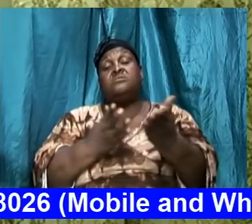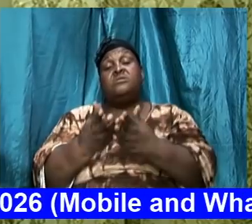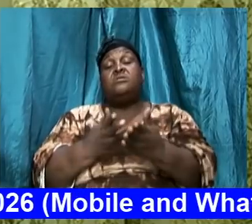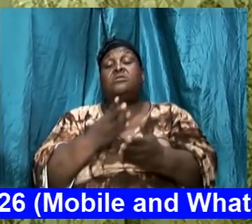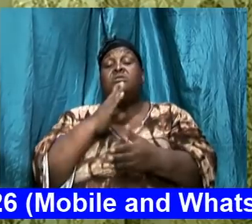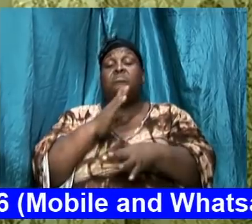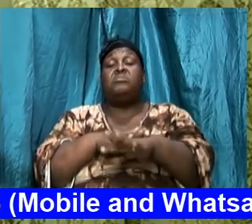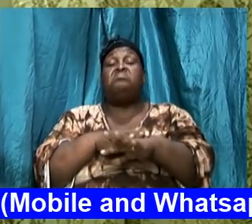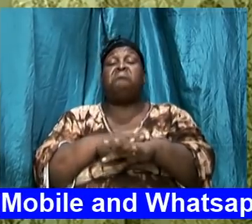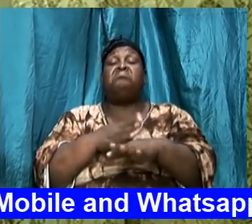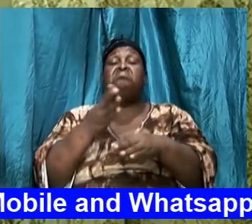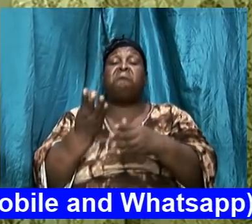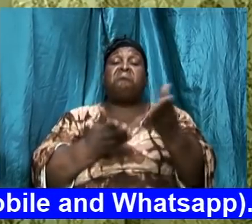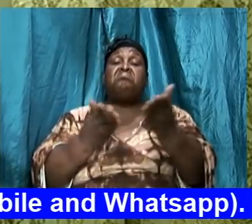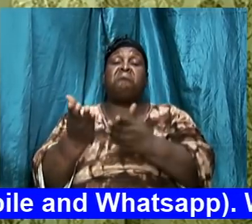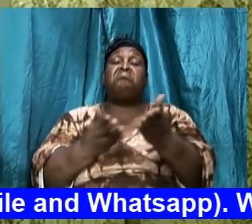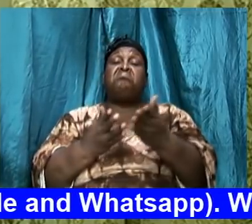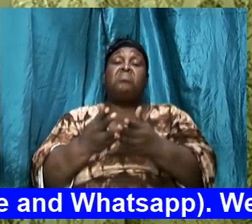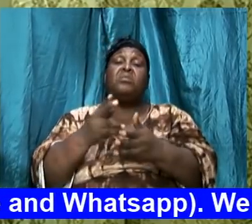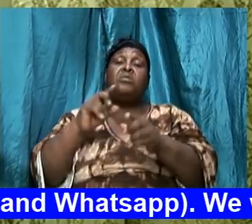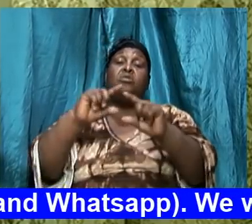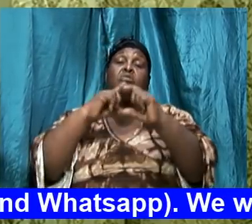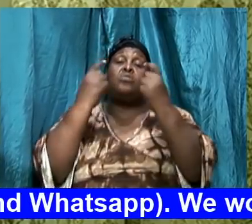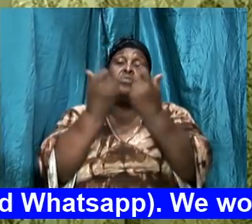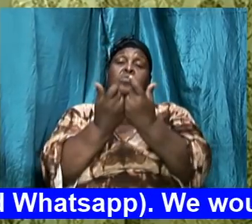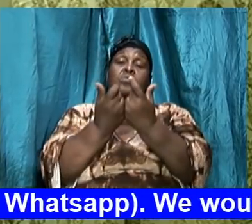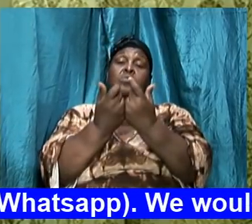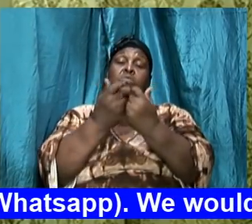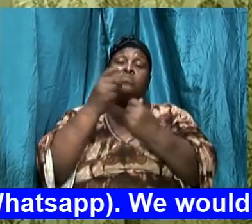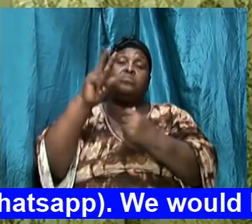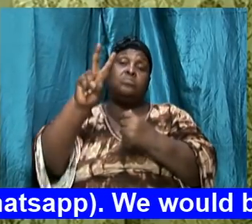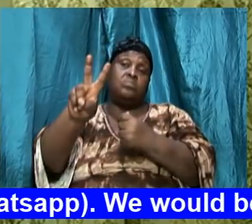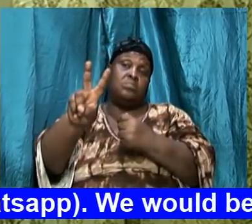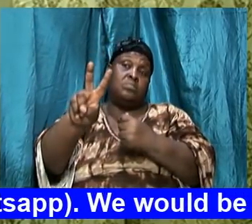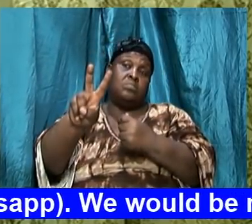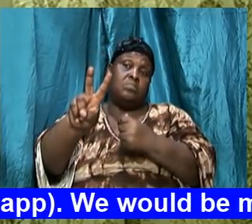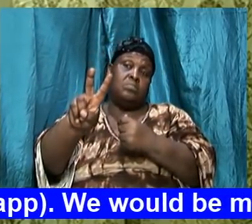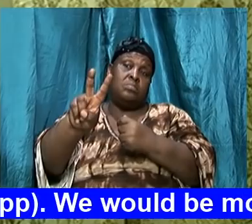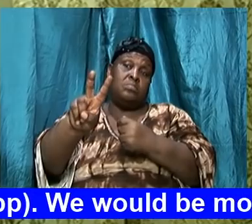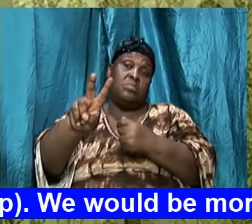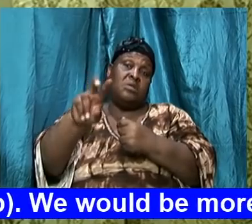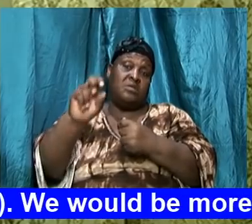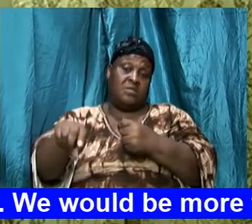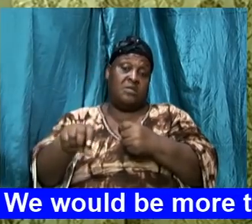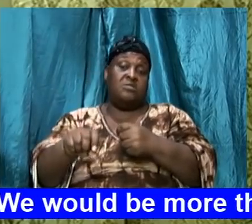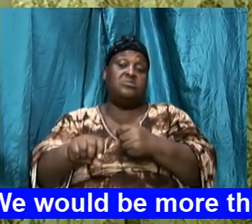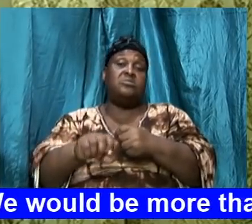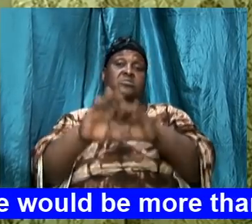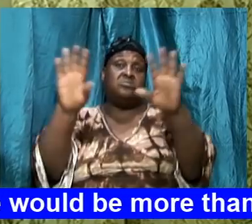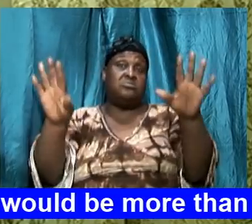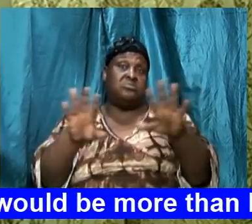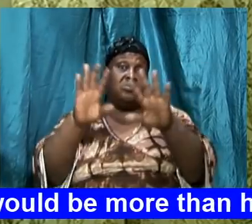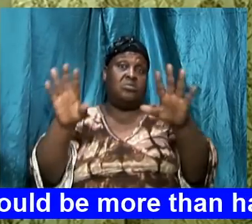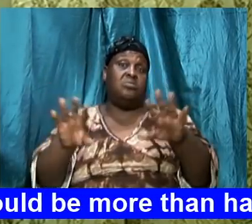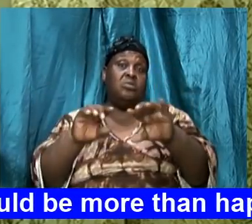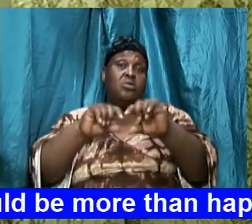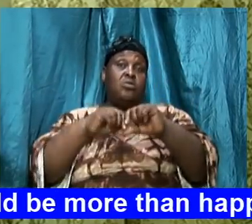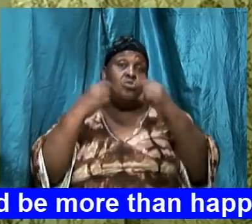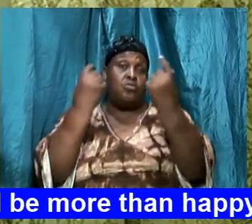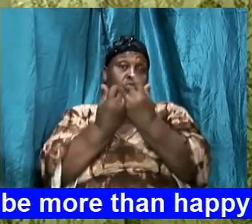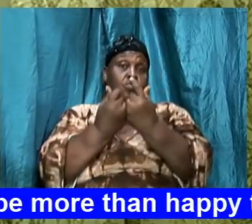on and that will be for group two so this coming Sunday we will be having